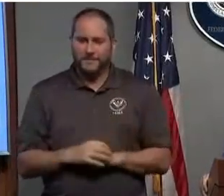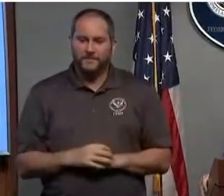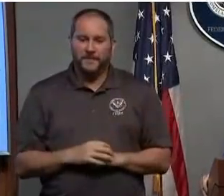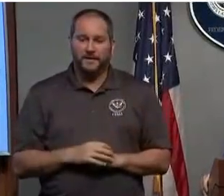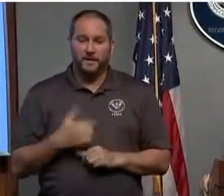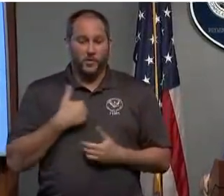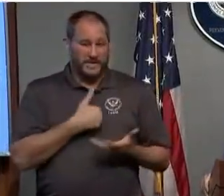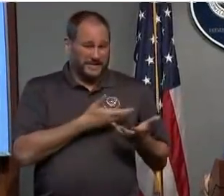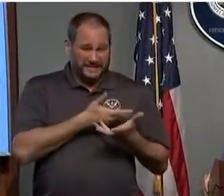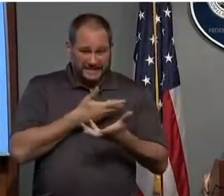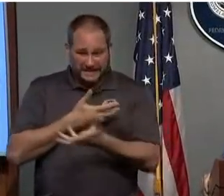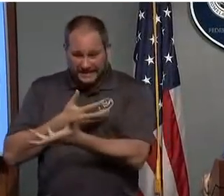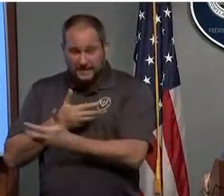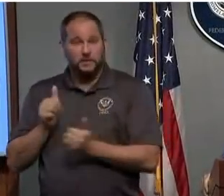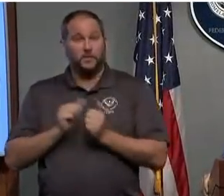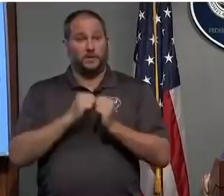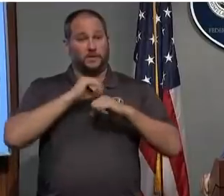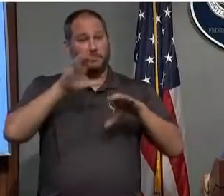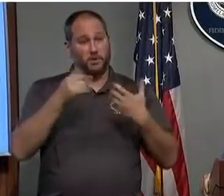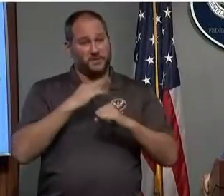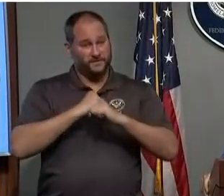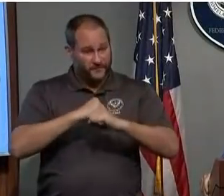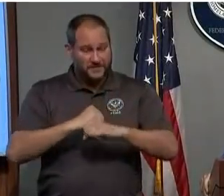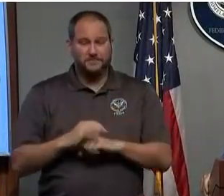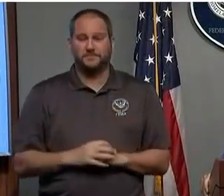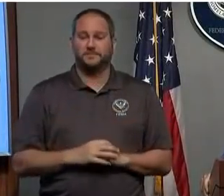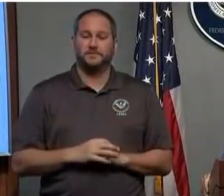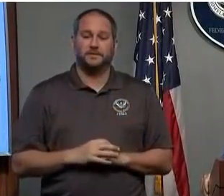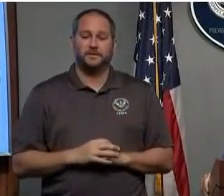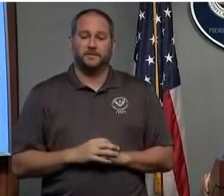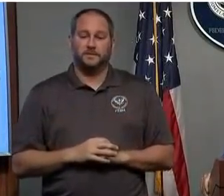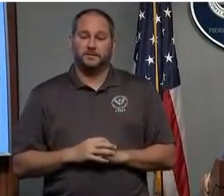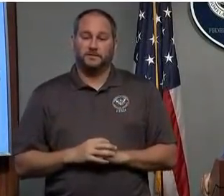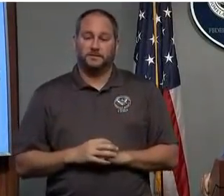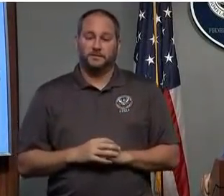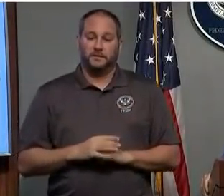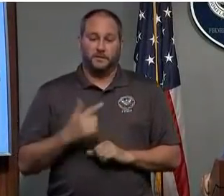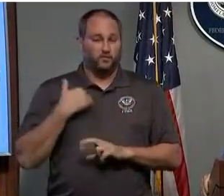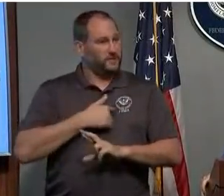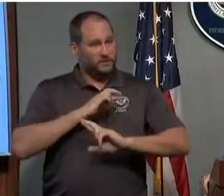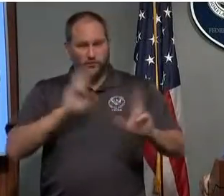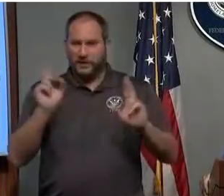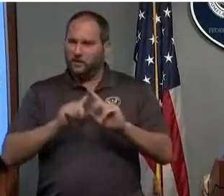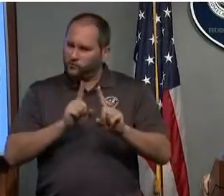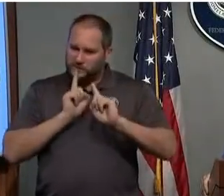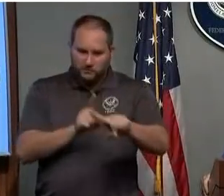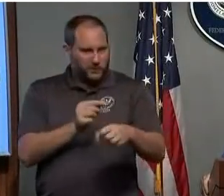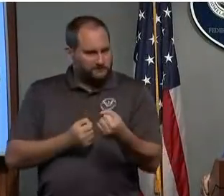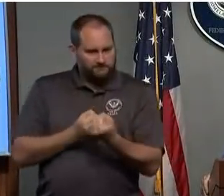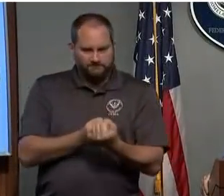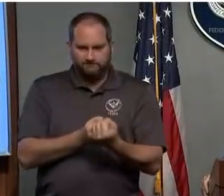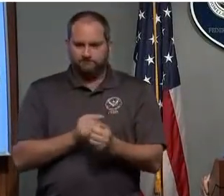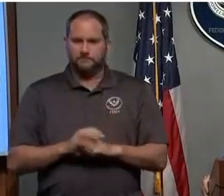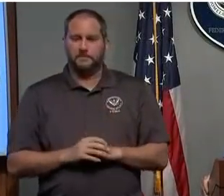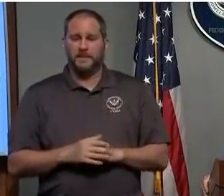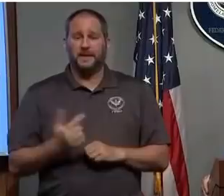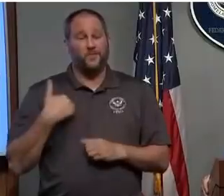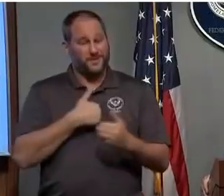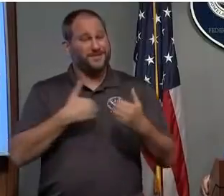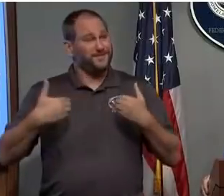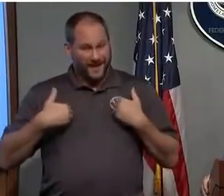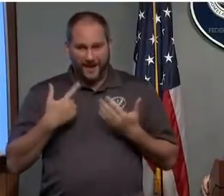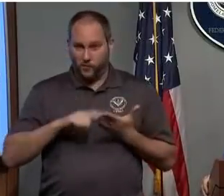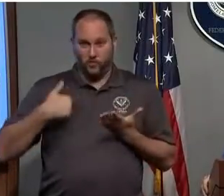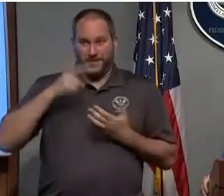Defense as we get ready to respond to this. We have what we need. We have what we need staged